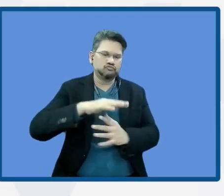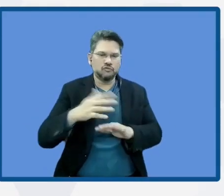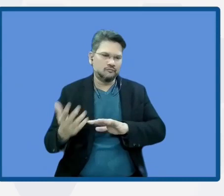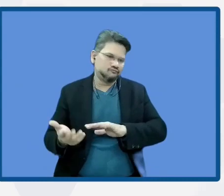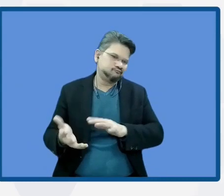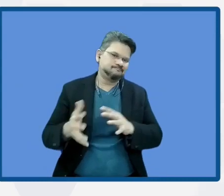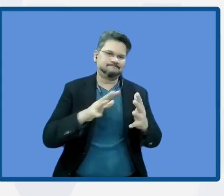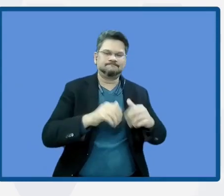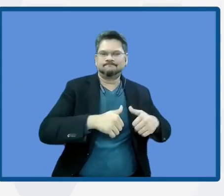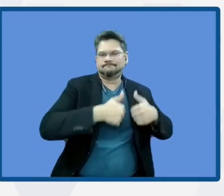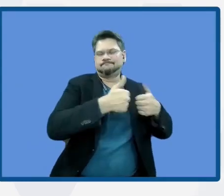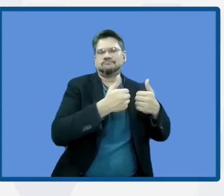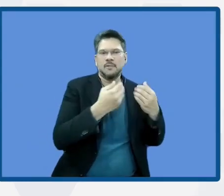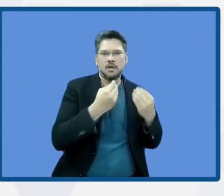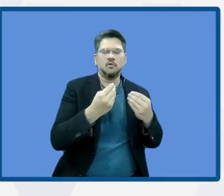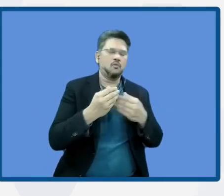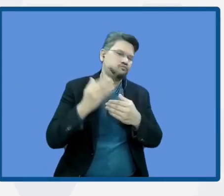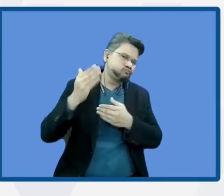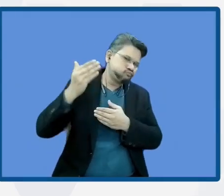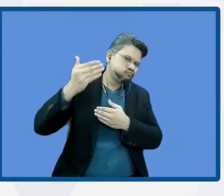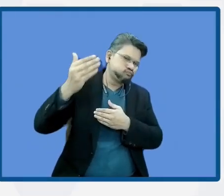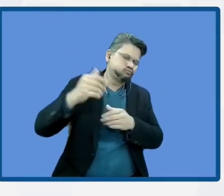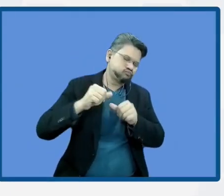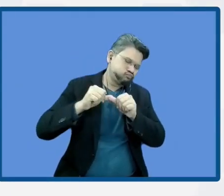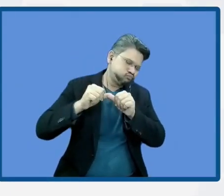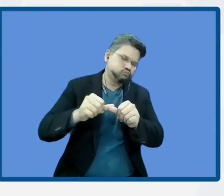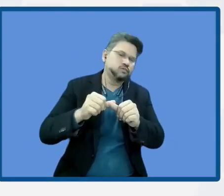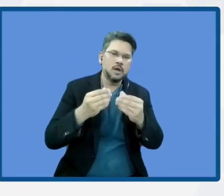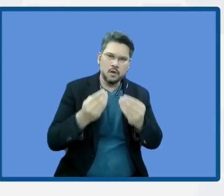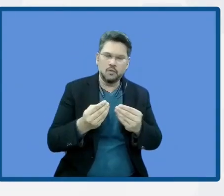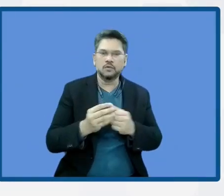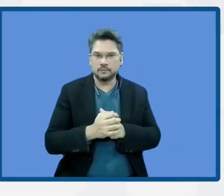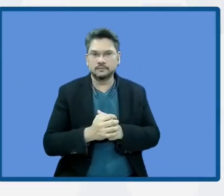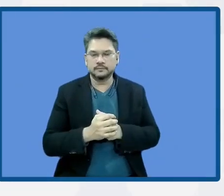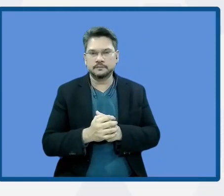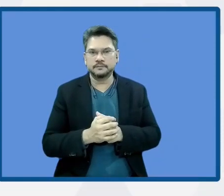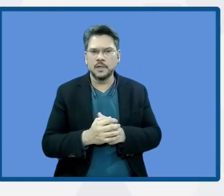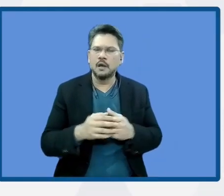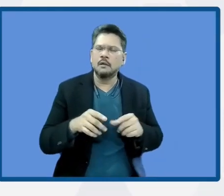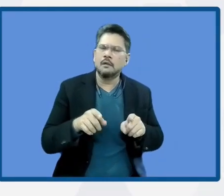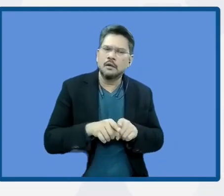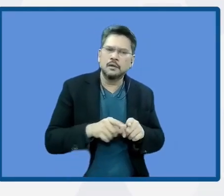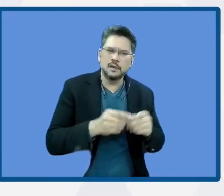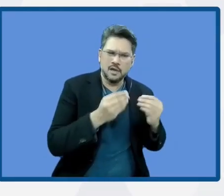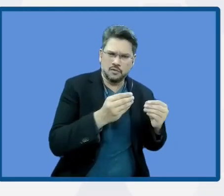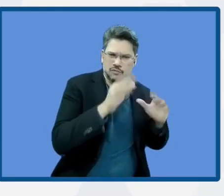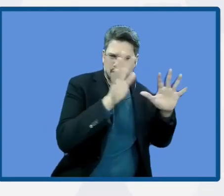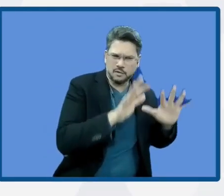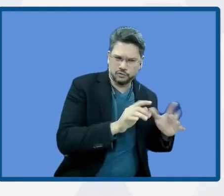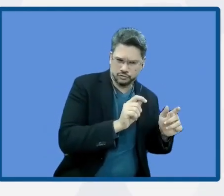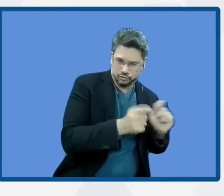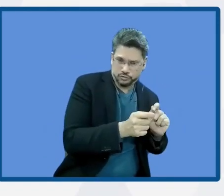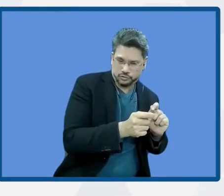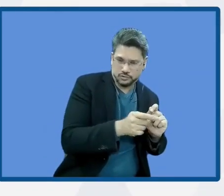I think it is important to bear in mind two things. How with the climate change, the ecosystem will